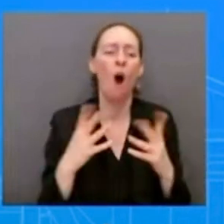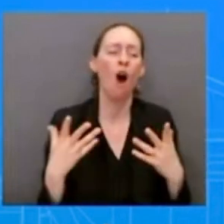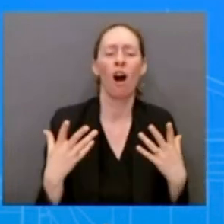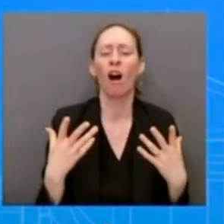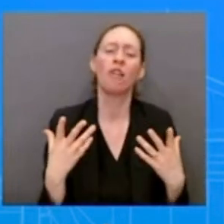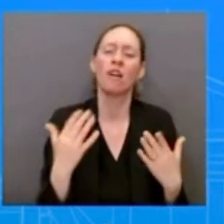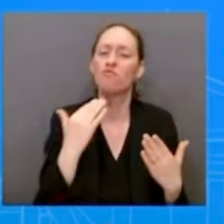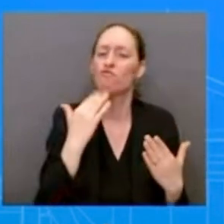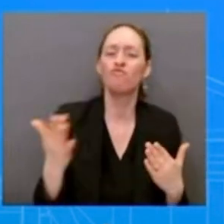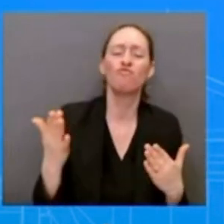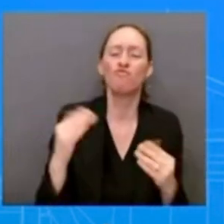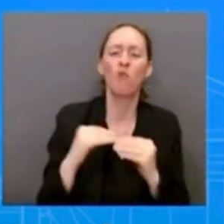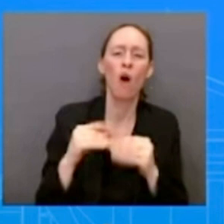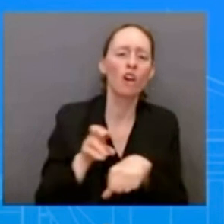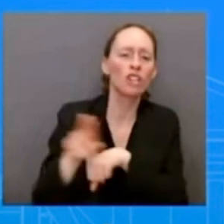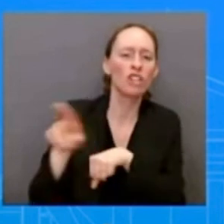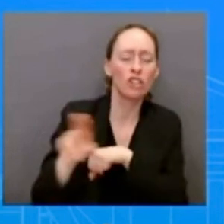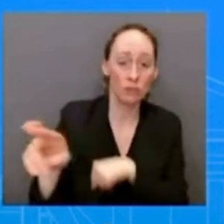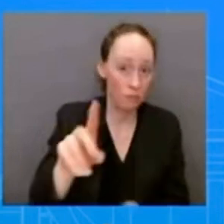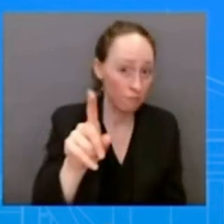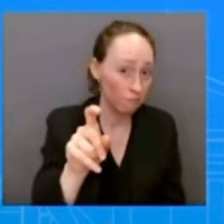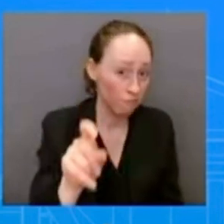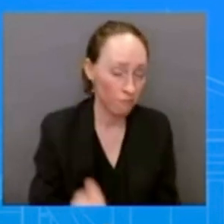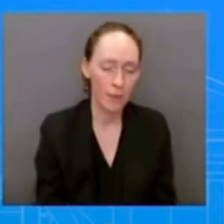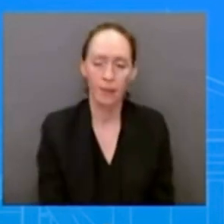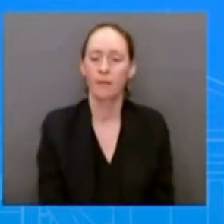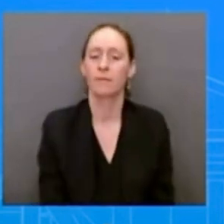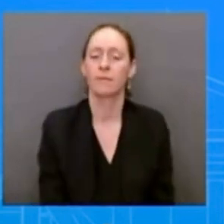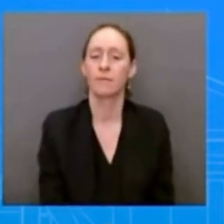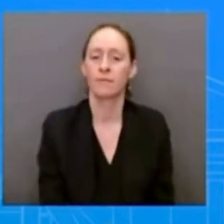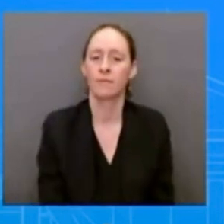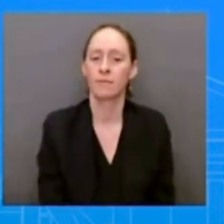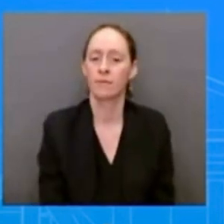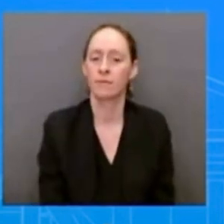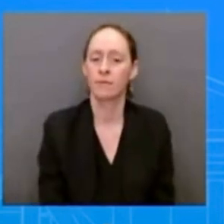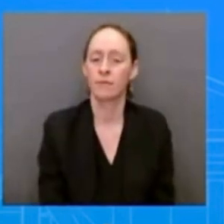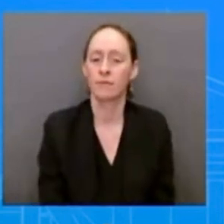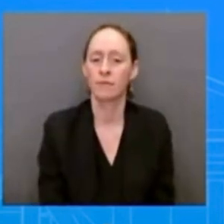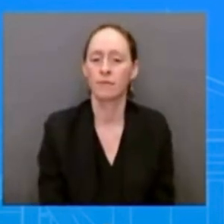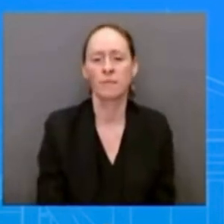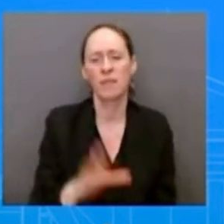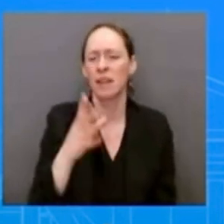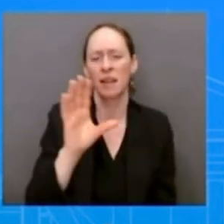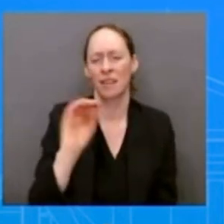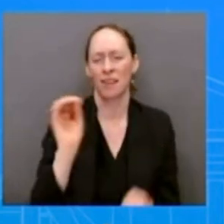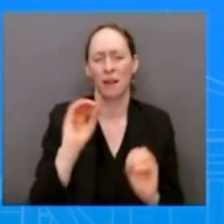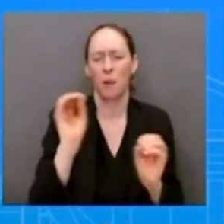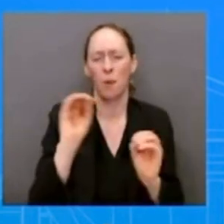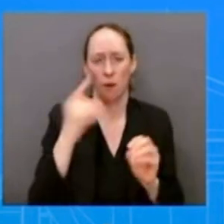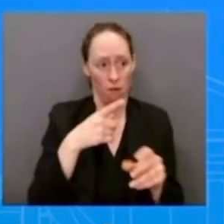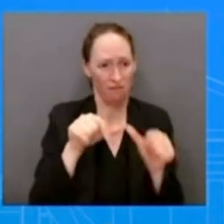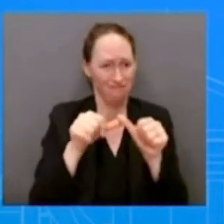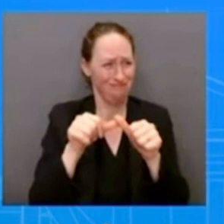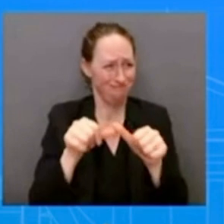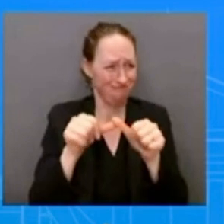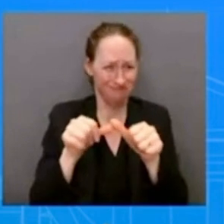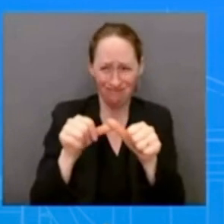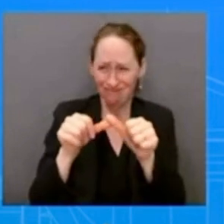foot off the gas since he invaded a year ago he just continues to find new